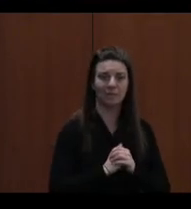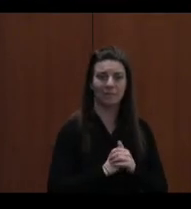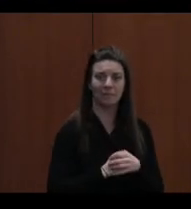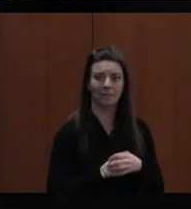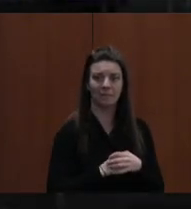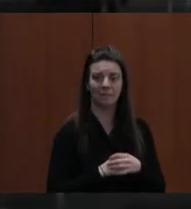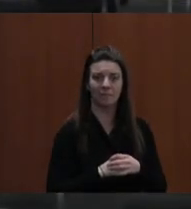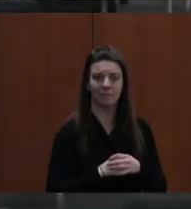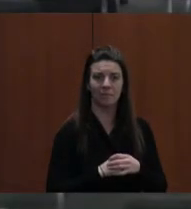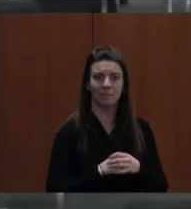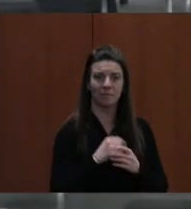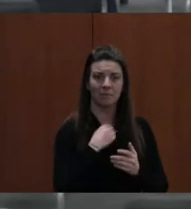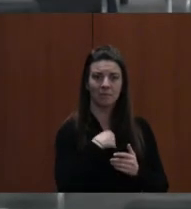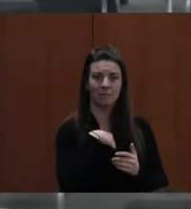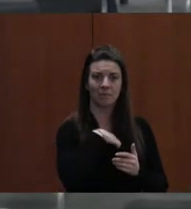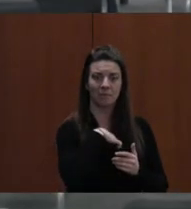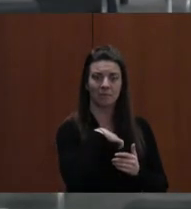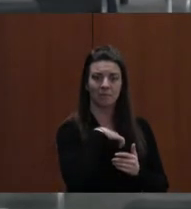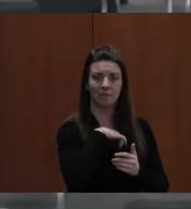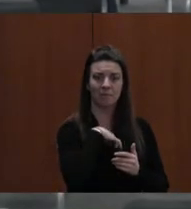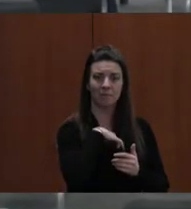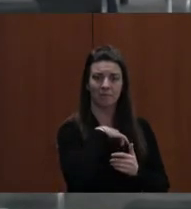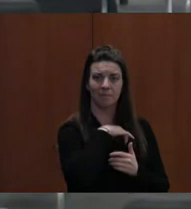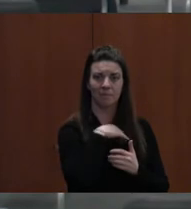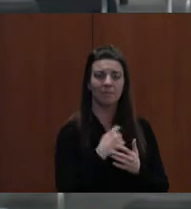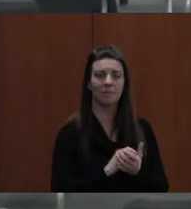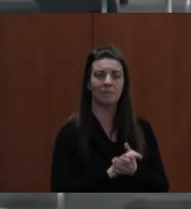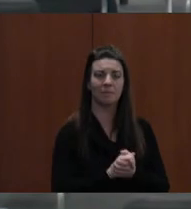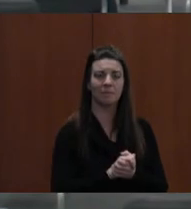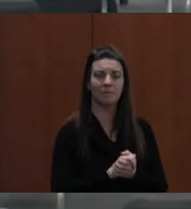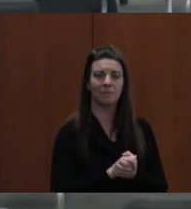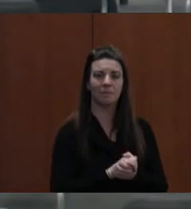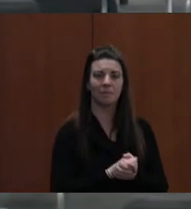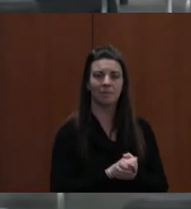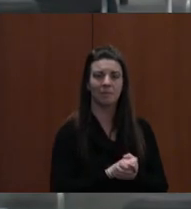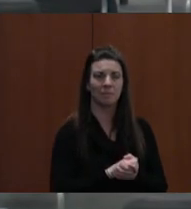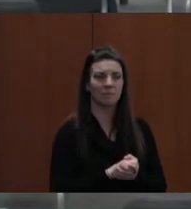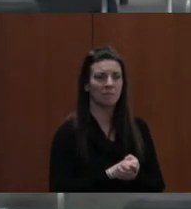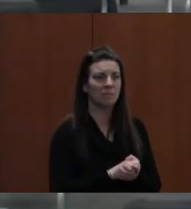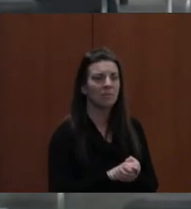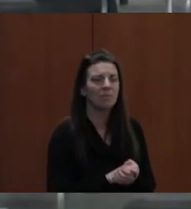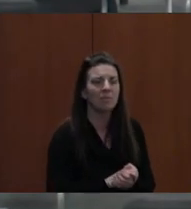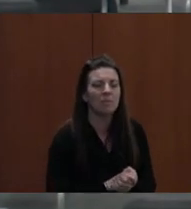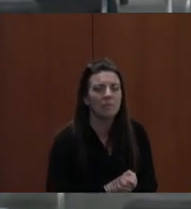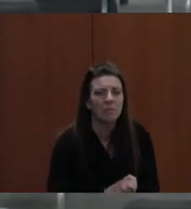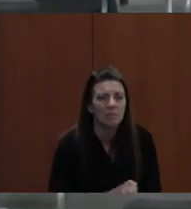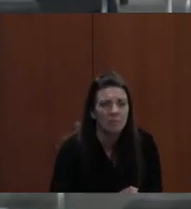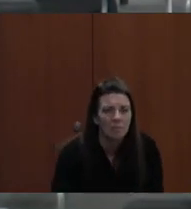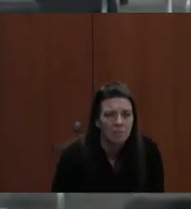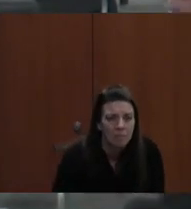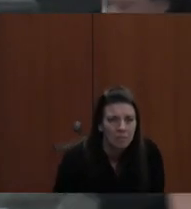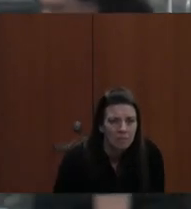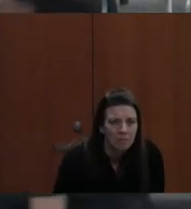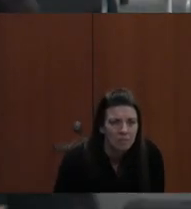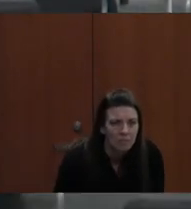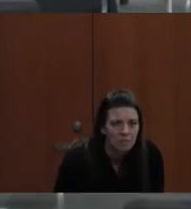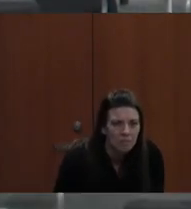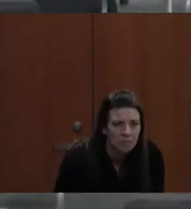I have a question, Dr. Miller. Is there any kind of longitudinal